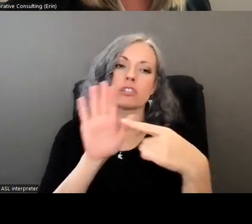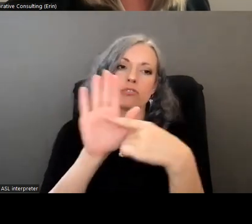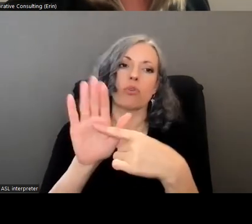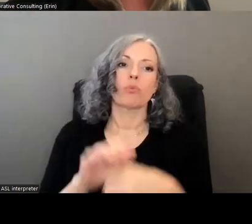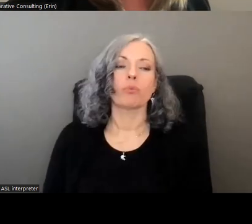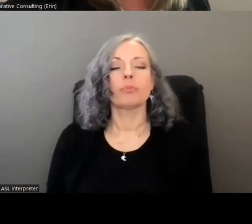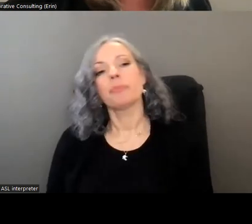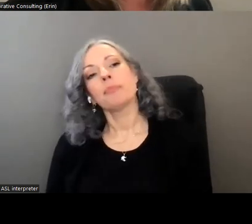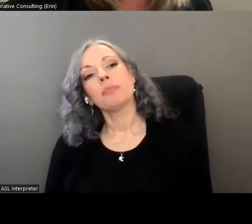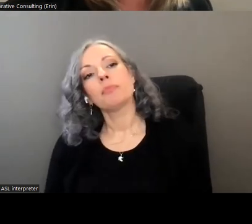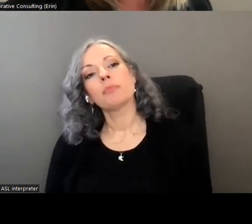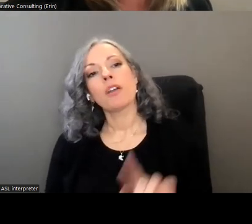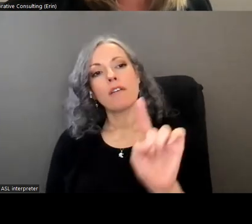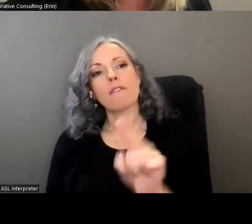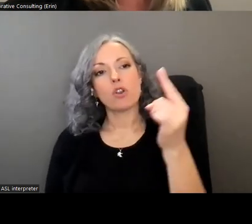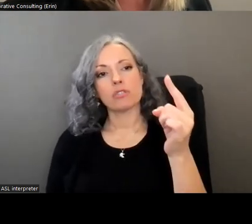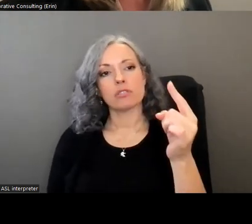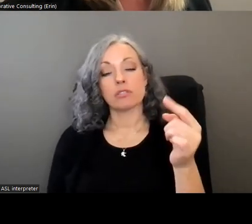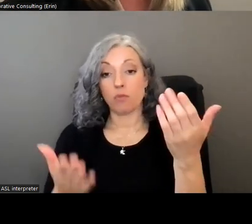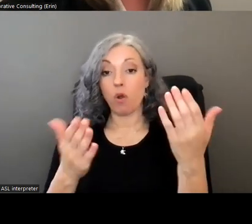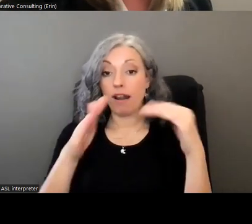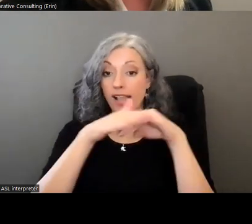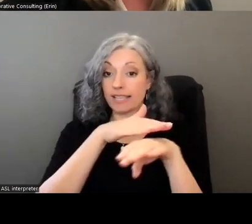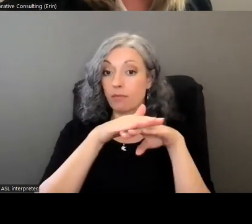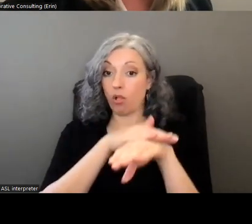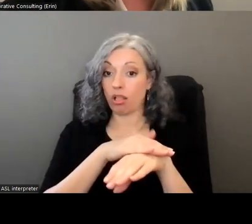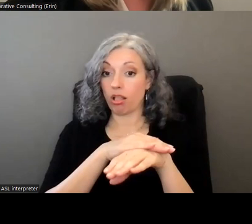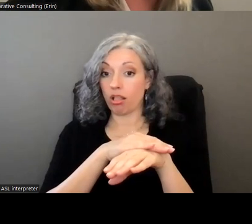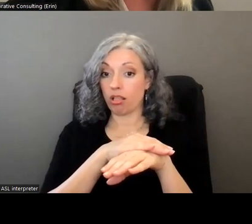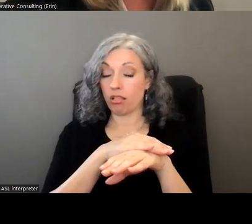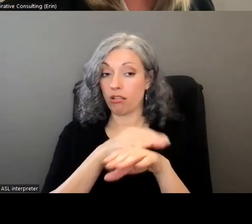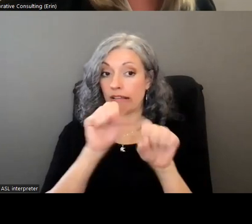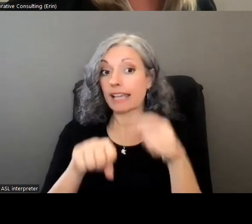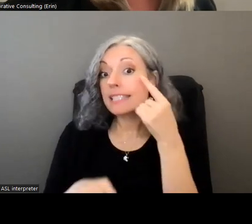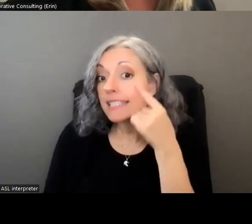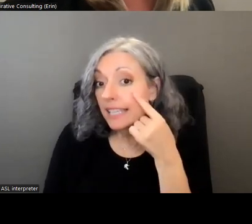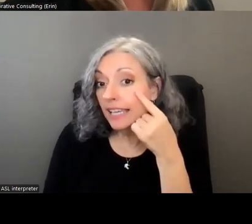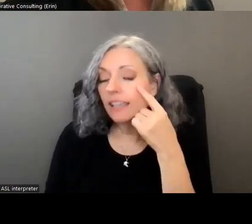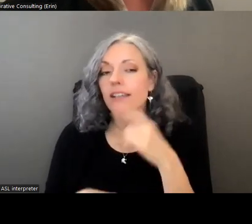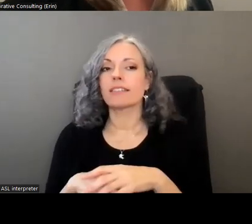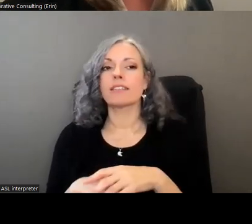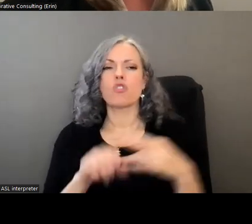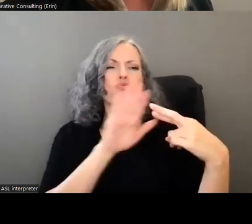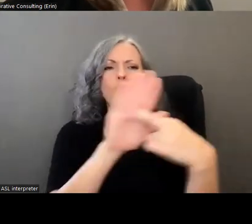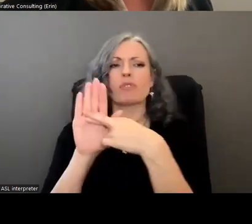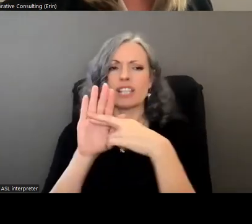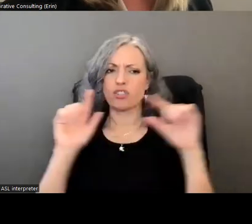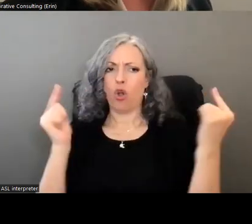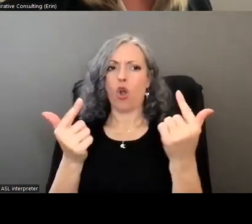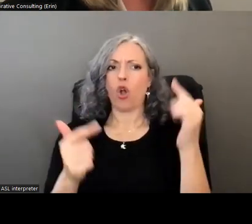so first to be visible and accessible a network that that reaches and represents all california's